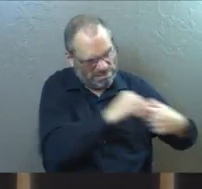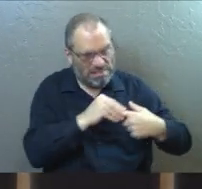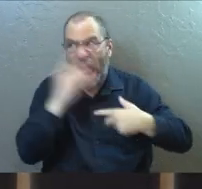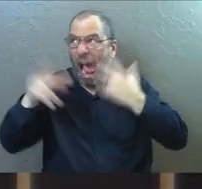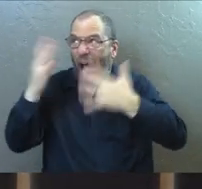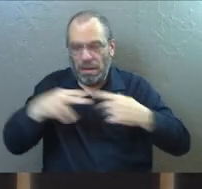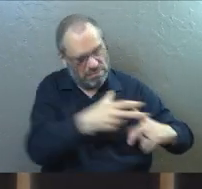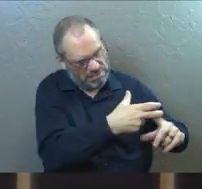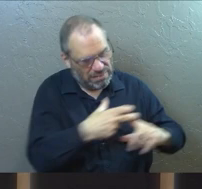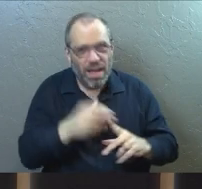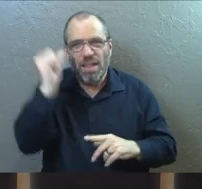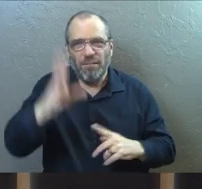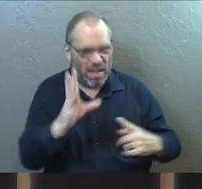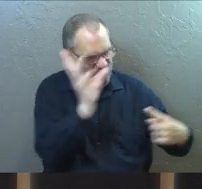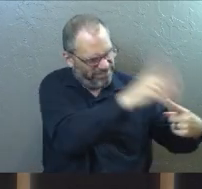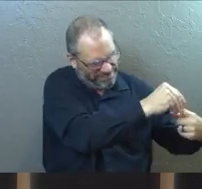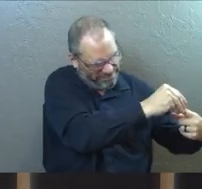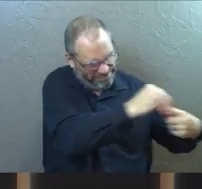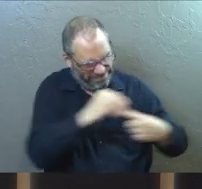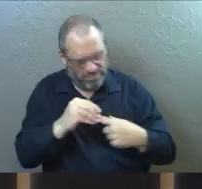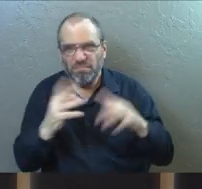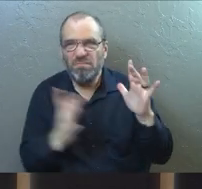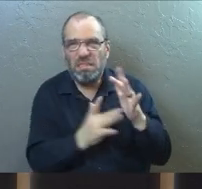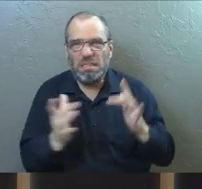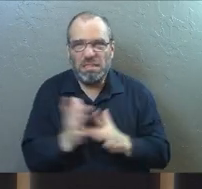The father has to drag you to Jesus.